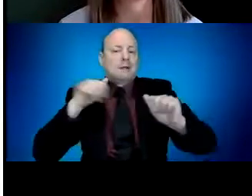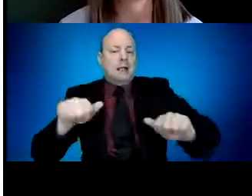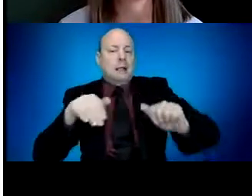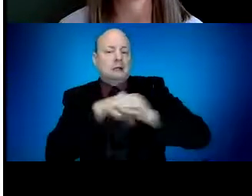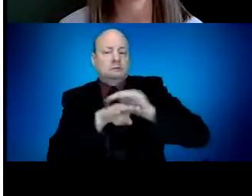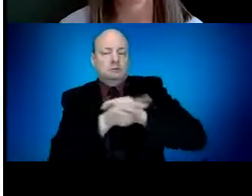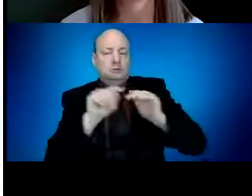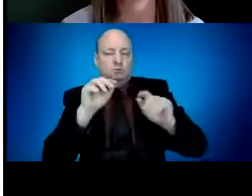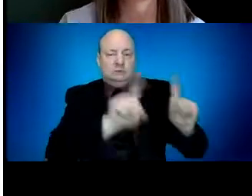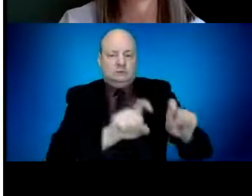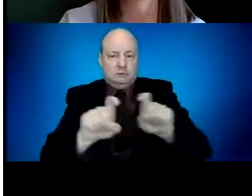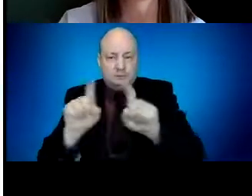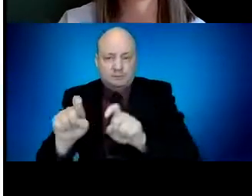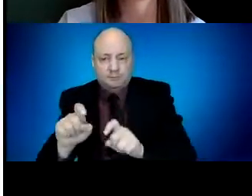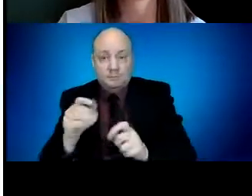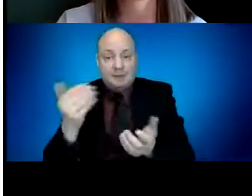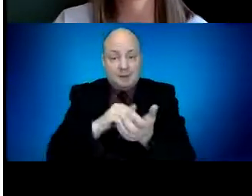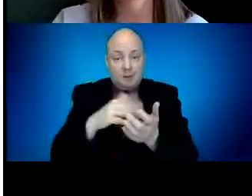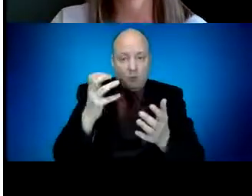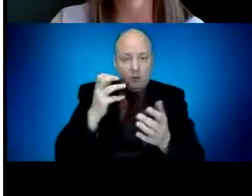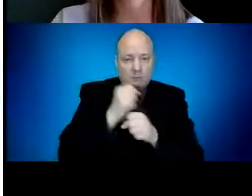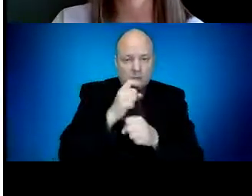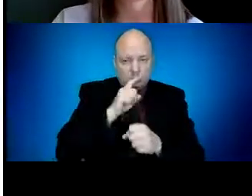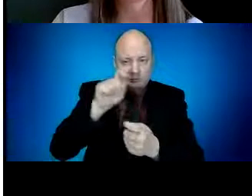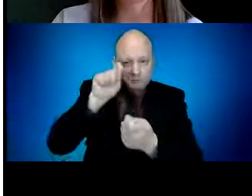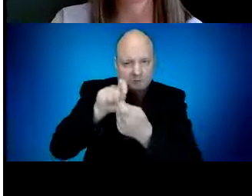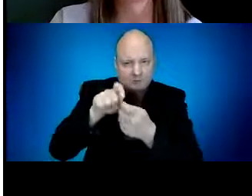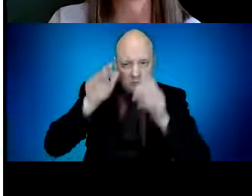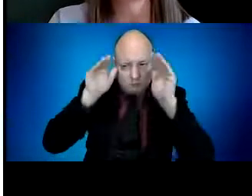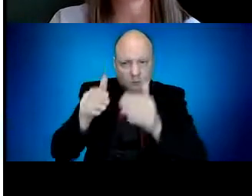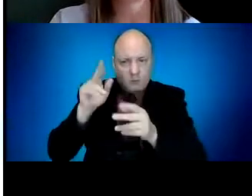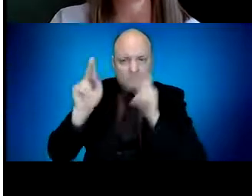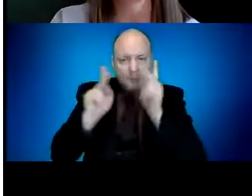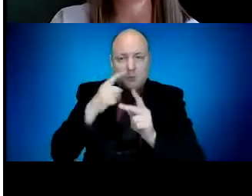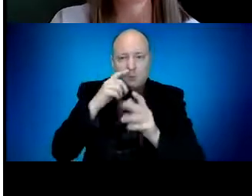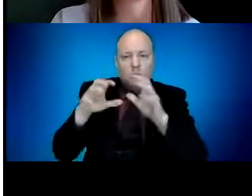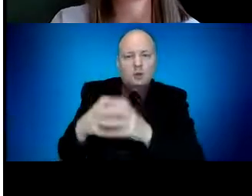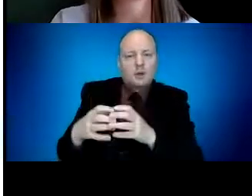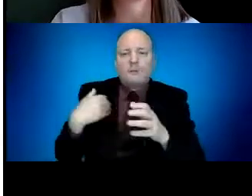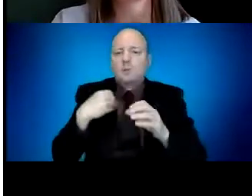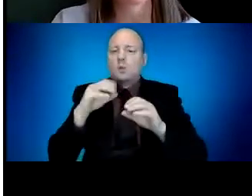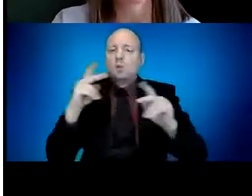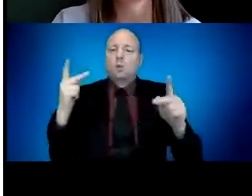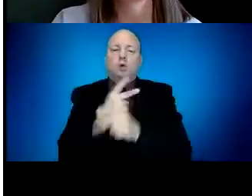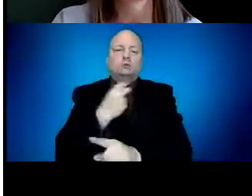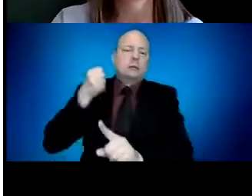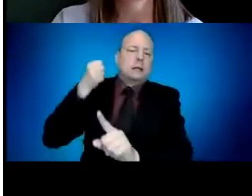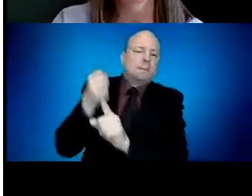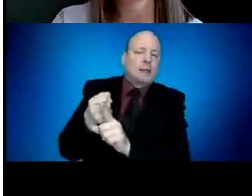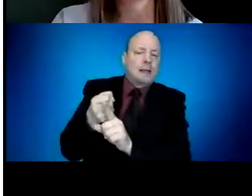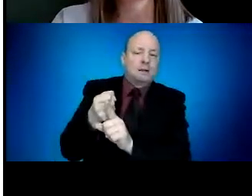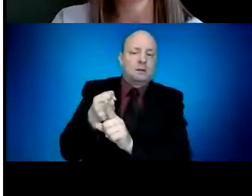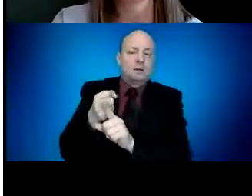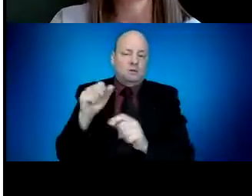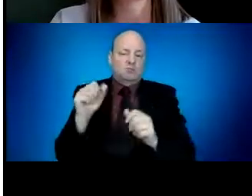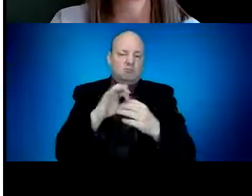impacted populations. We will facilitate testing of uninsured persons. We will through